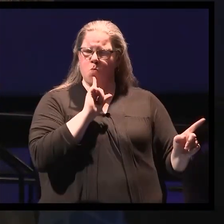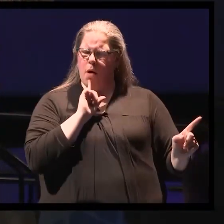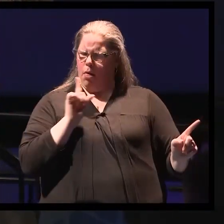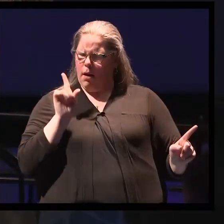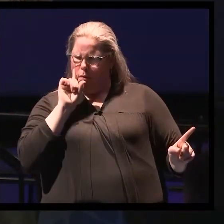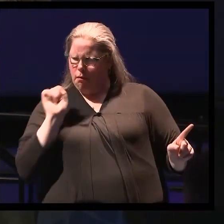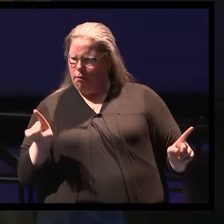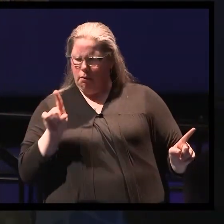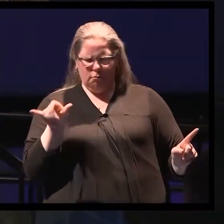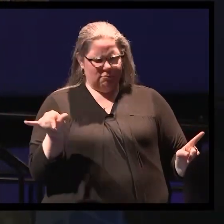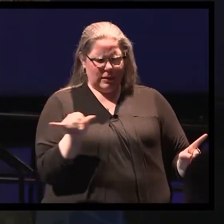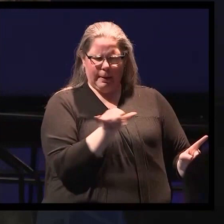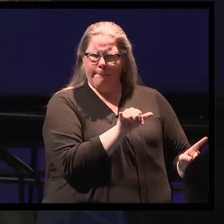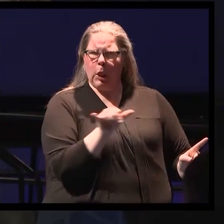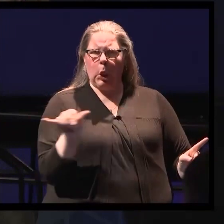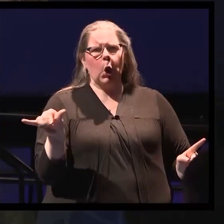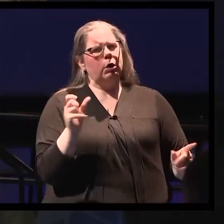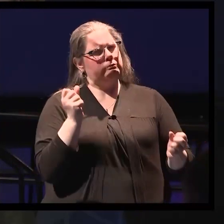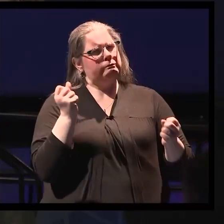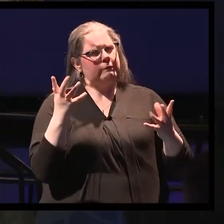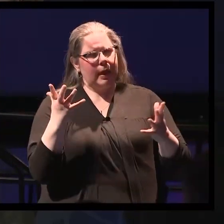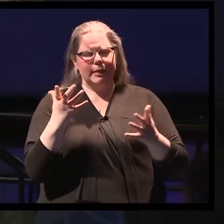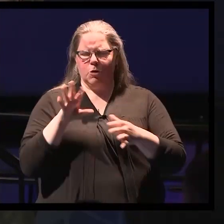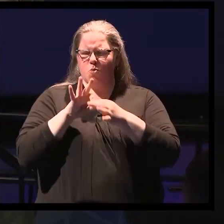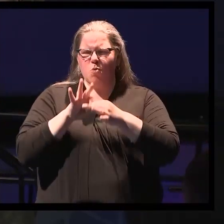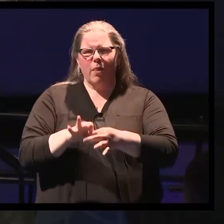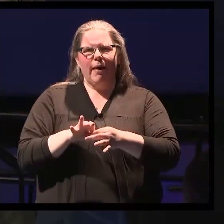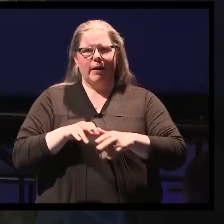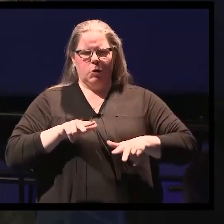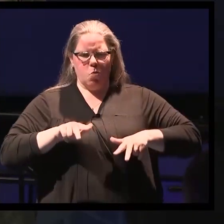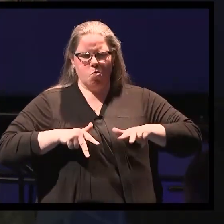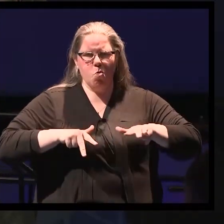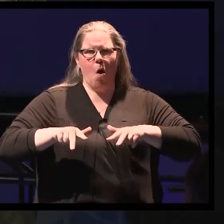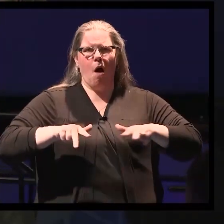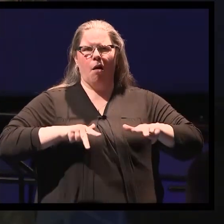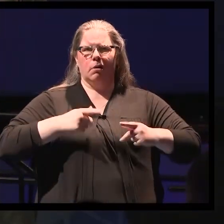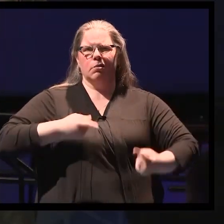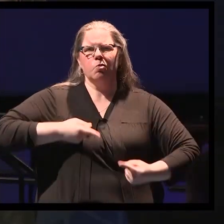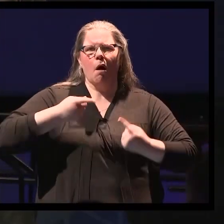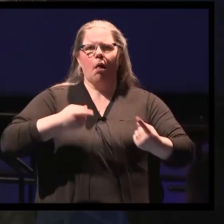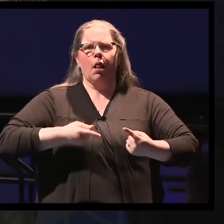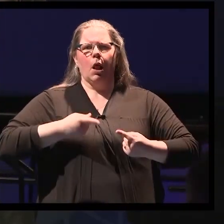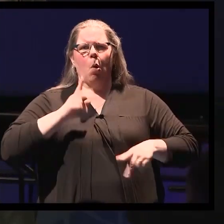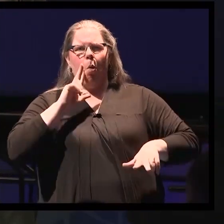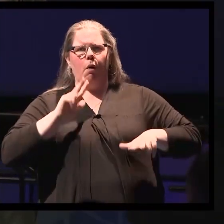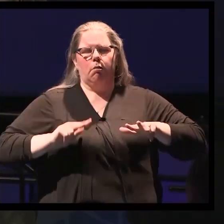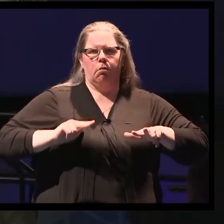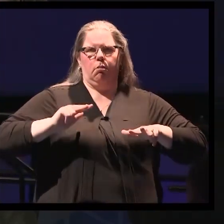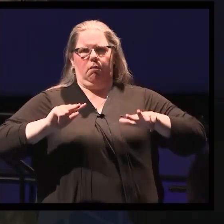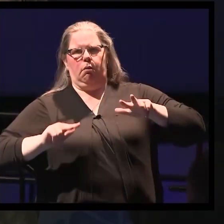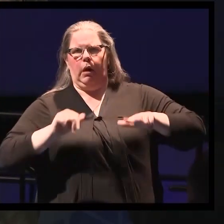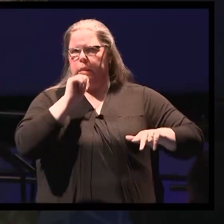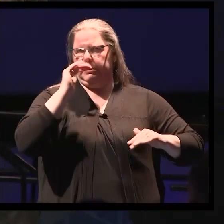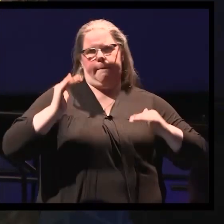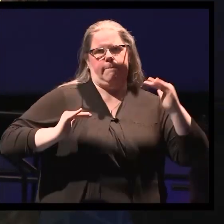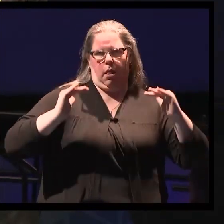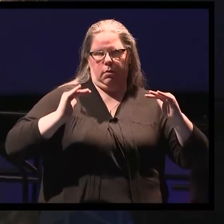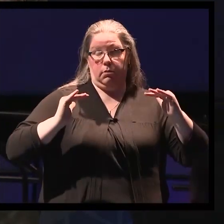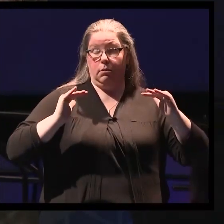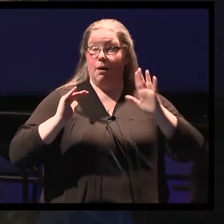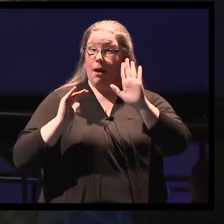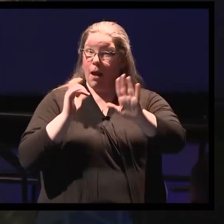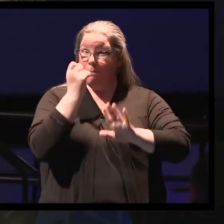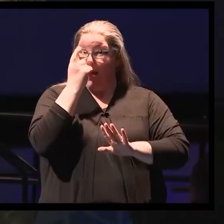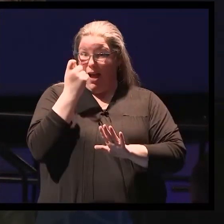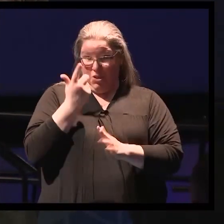symptoms affecting somebody's walking or unsteady gait. But in this talk, we will show you that they have different